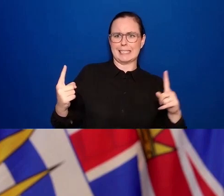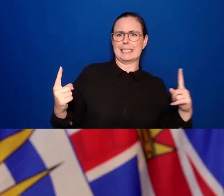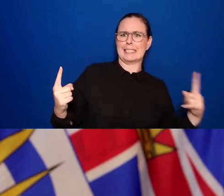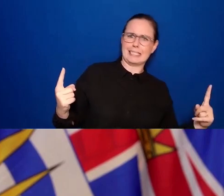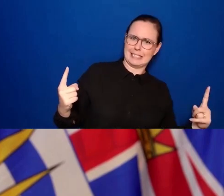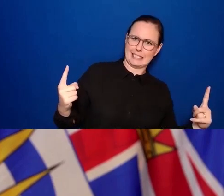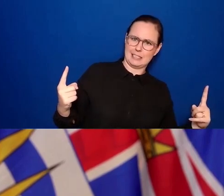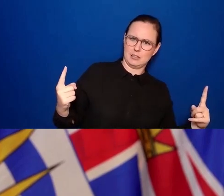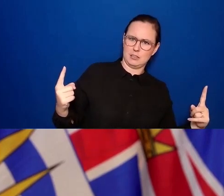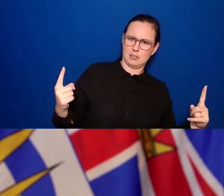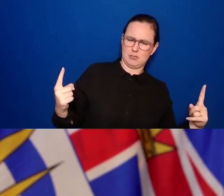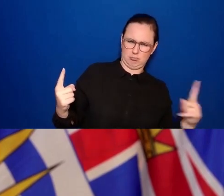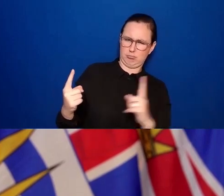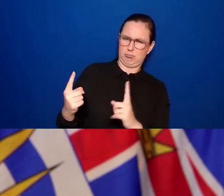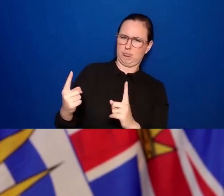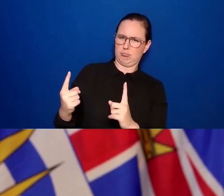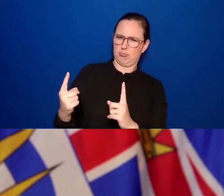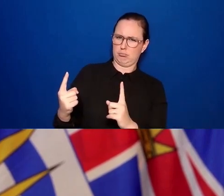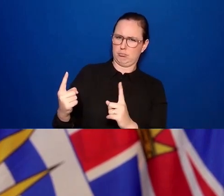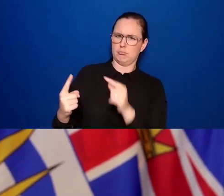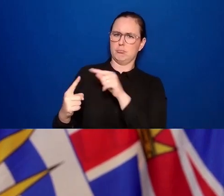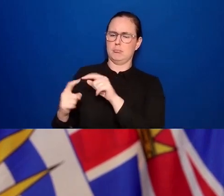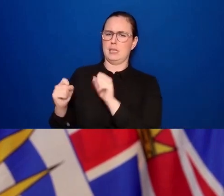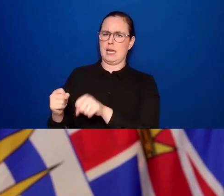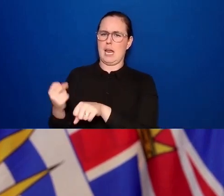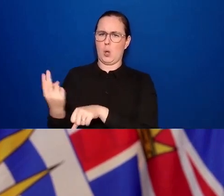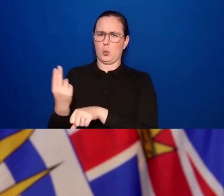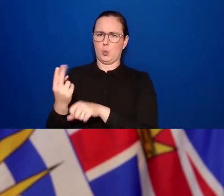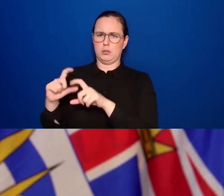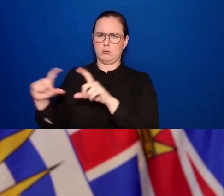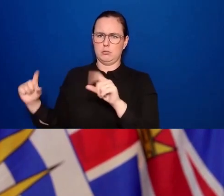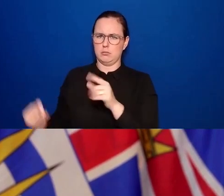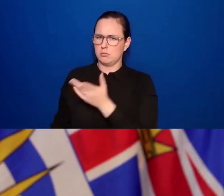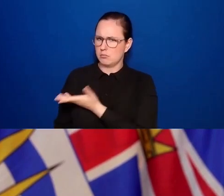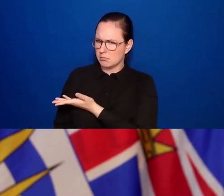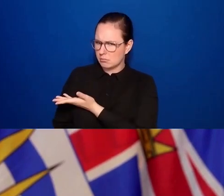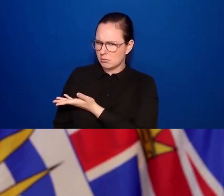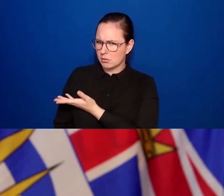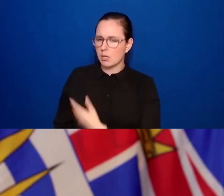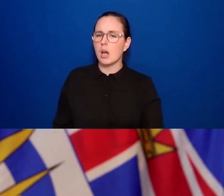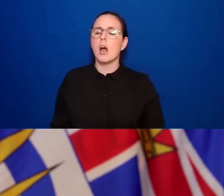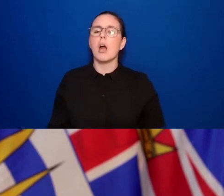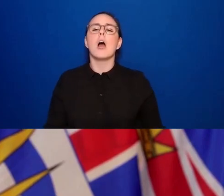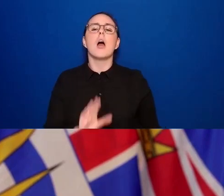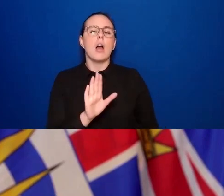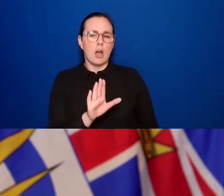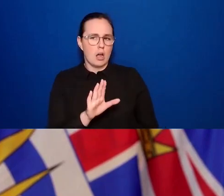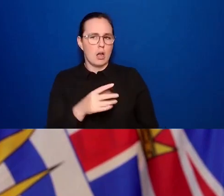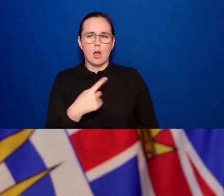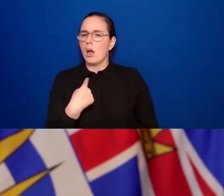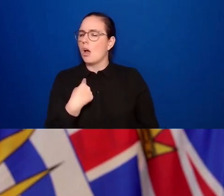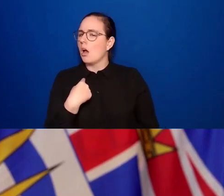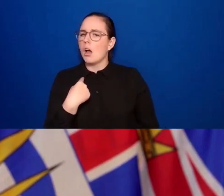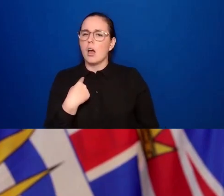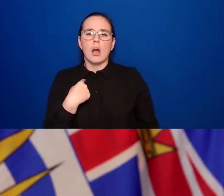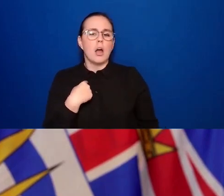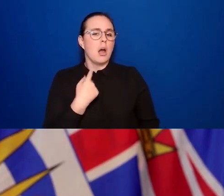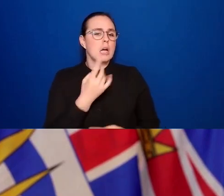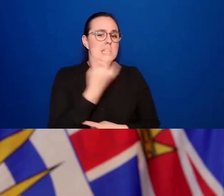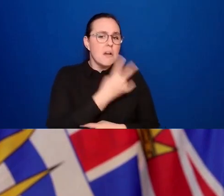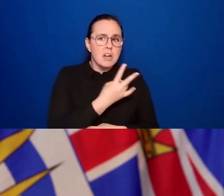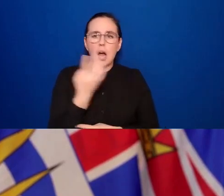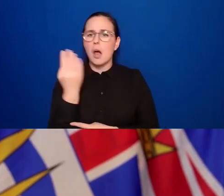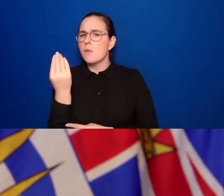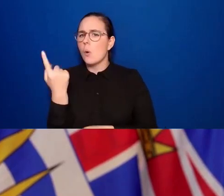so there's a couple of things about that. One is, we're not requiring the seven days, or the 14 days after dose one. So those are